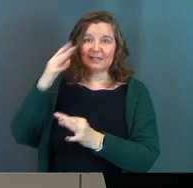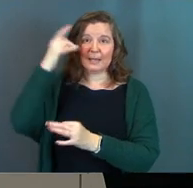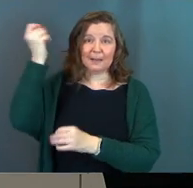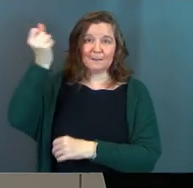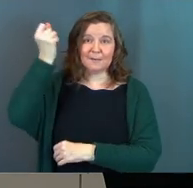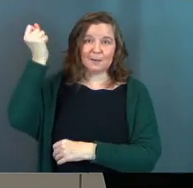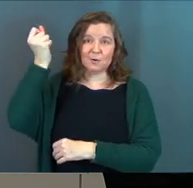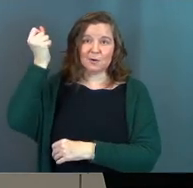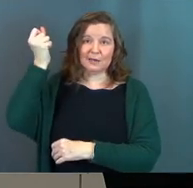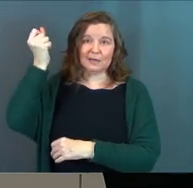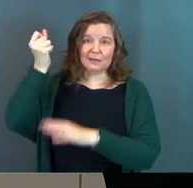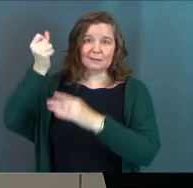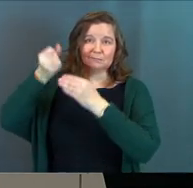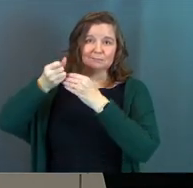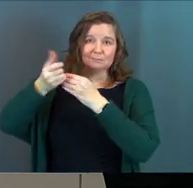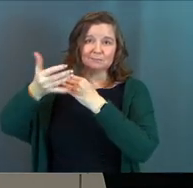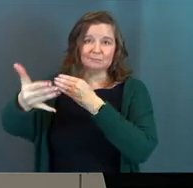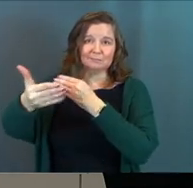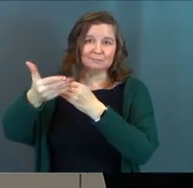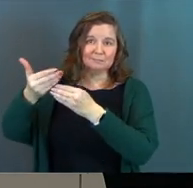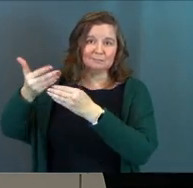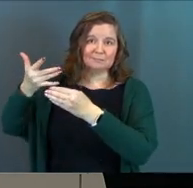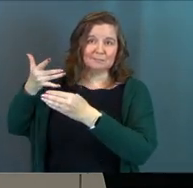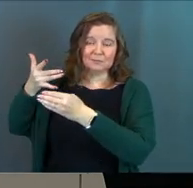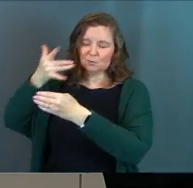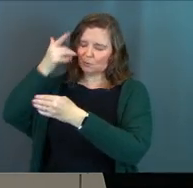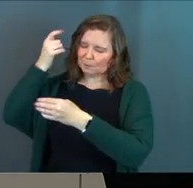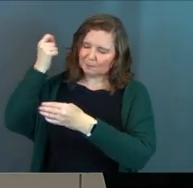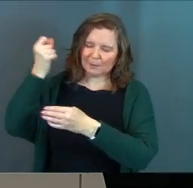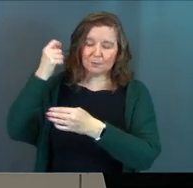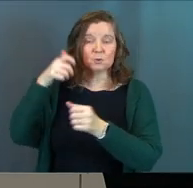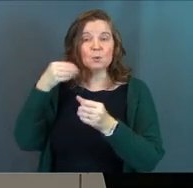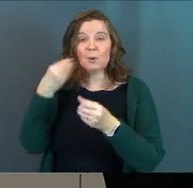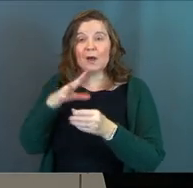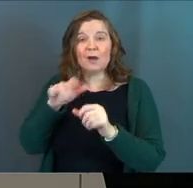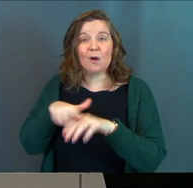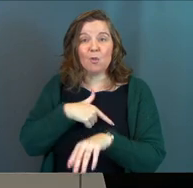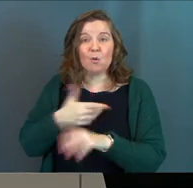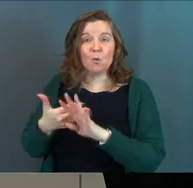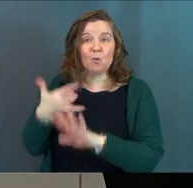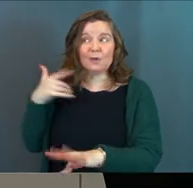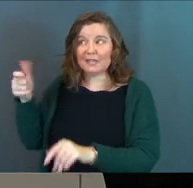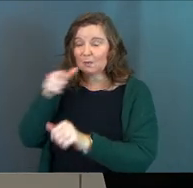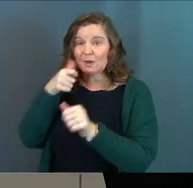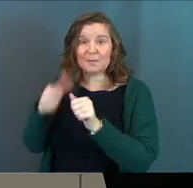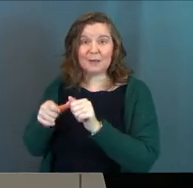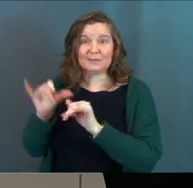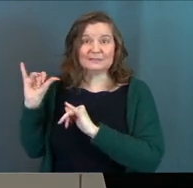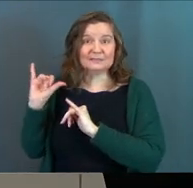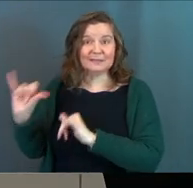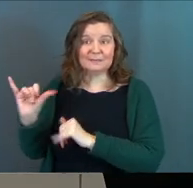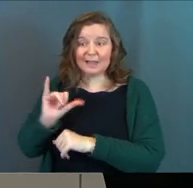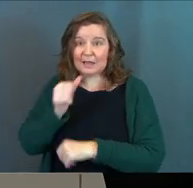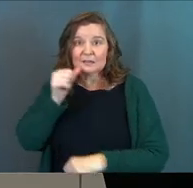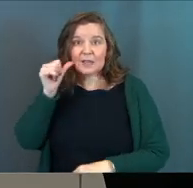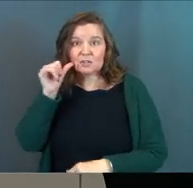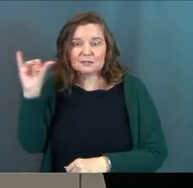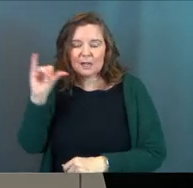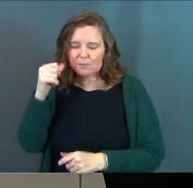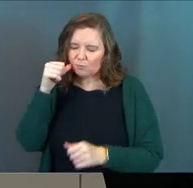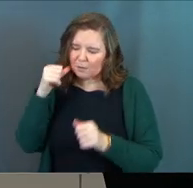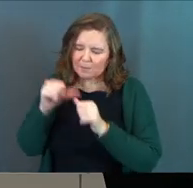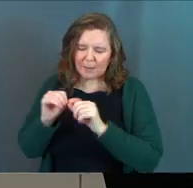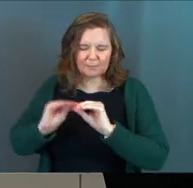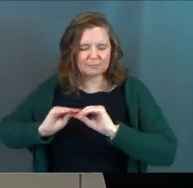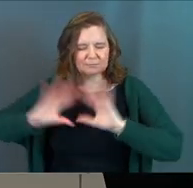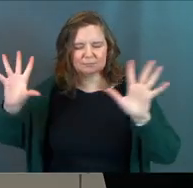memory, does he not? So I don't care how long ago it was, he remembers it like it was yesterday. All of